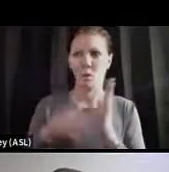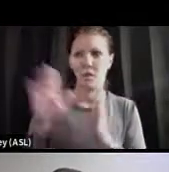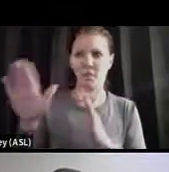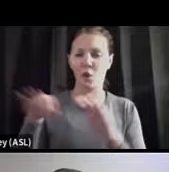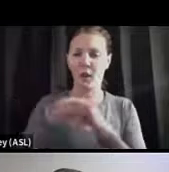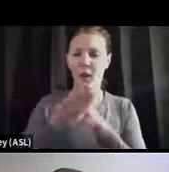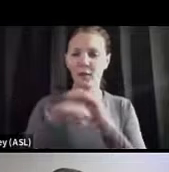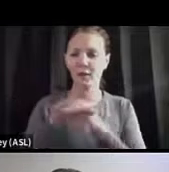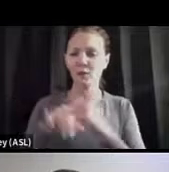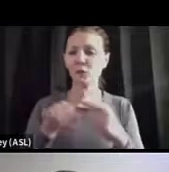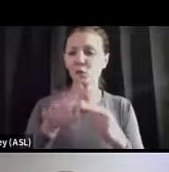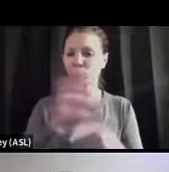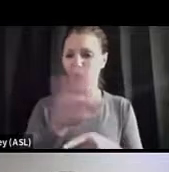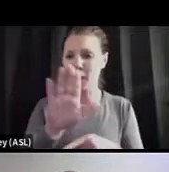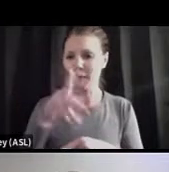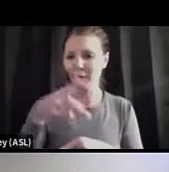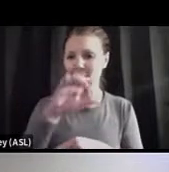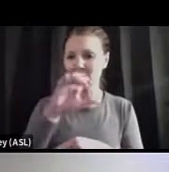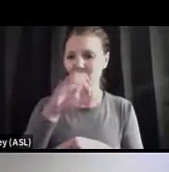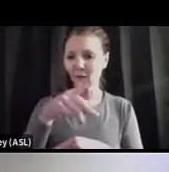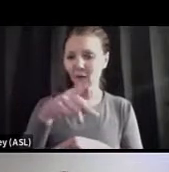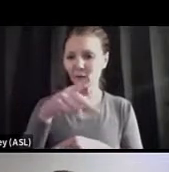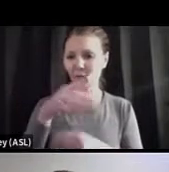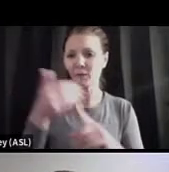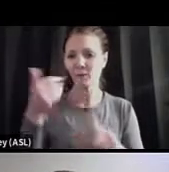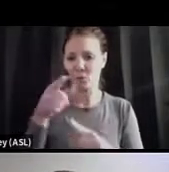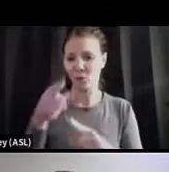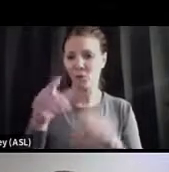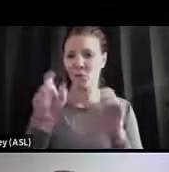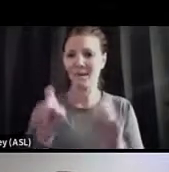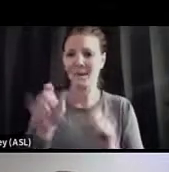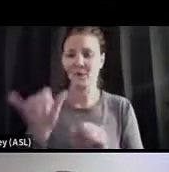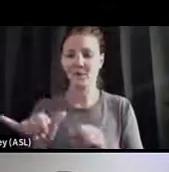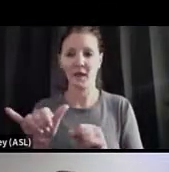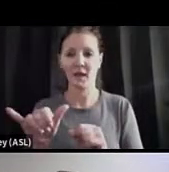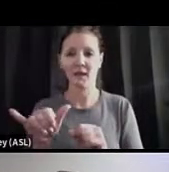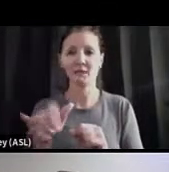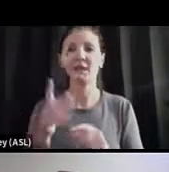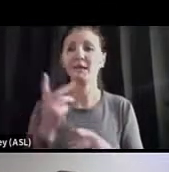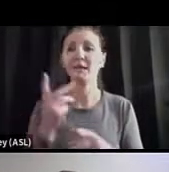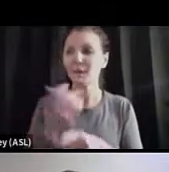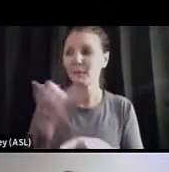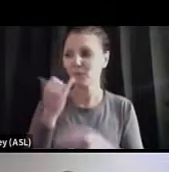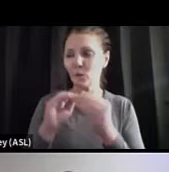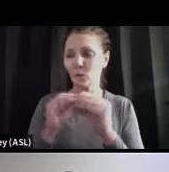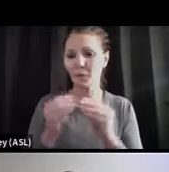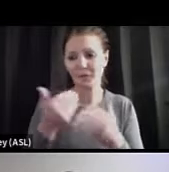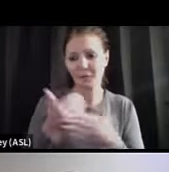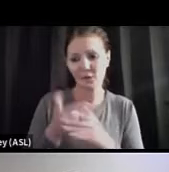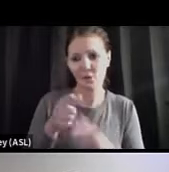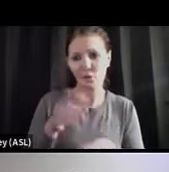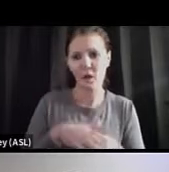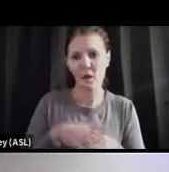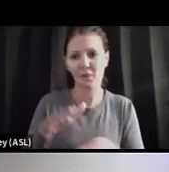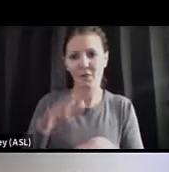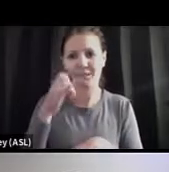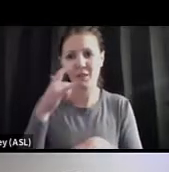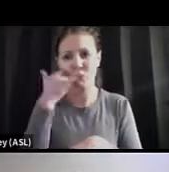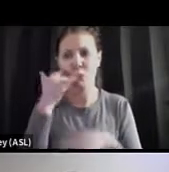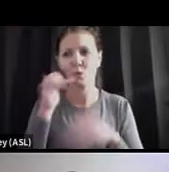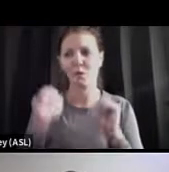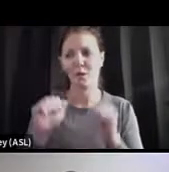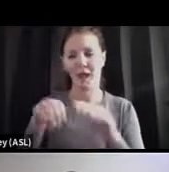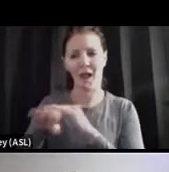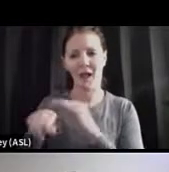your access is to your PCP before you need it, and keep those numbers handy on your cell phone so you're able to access them.